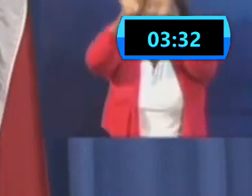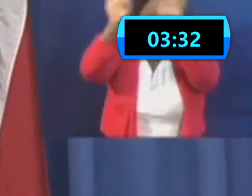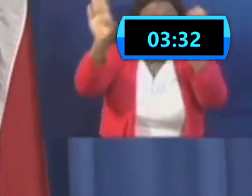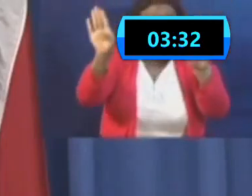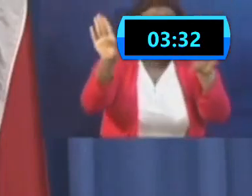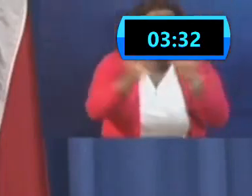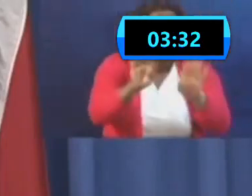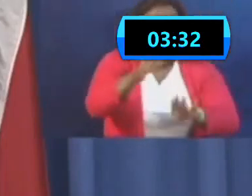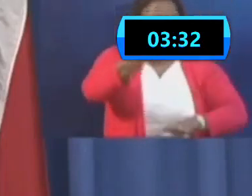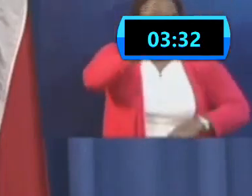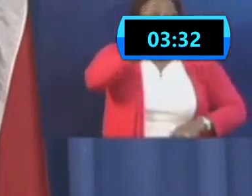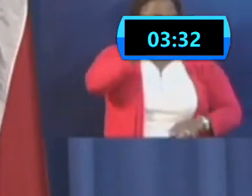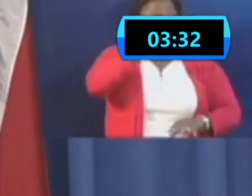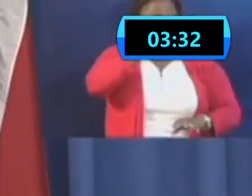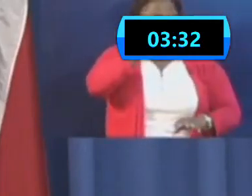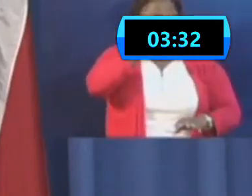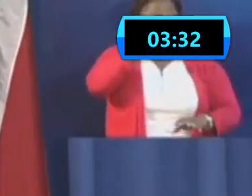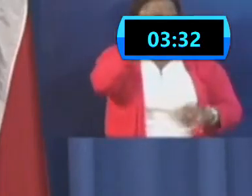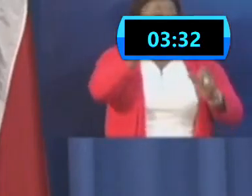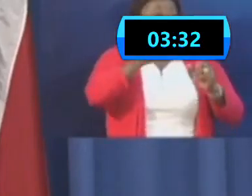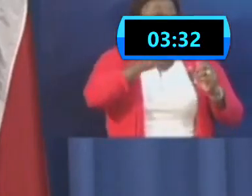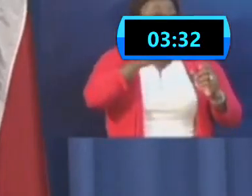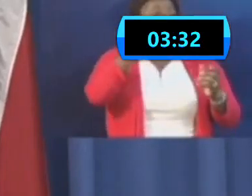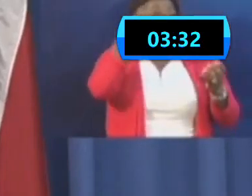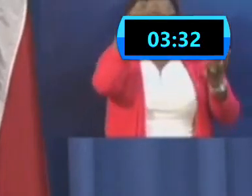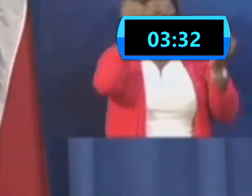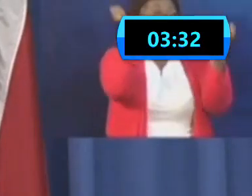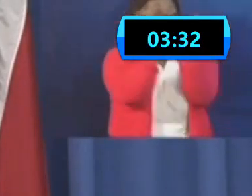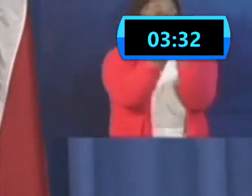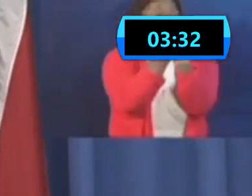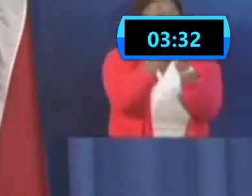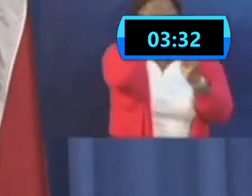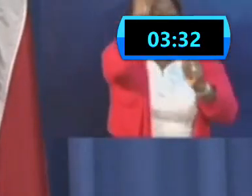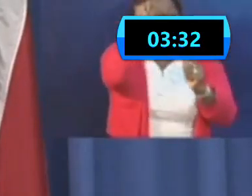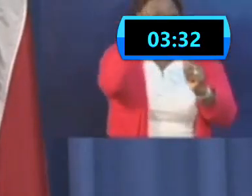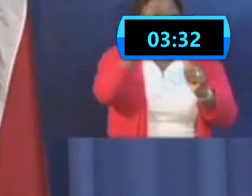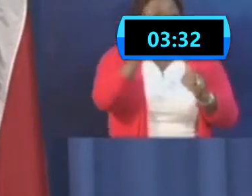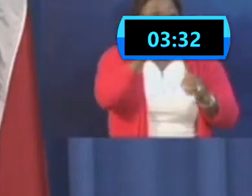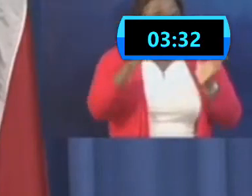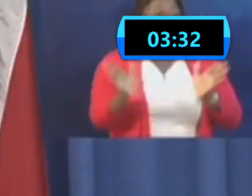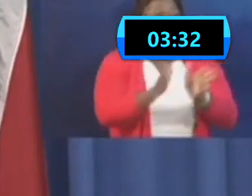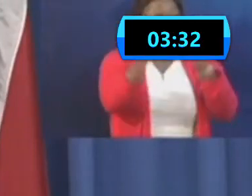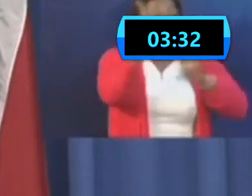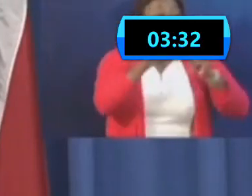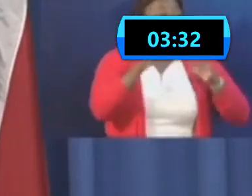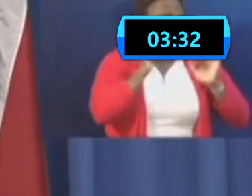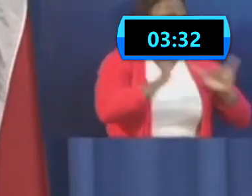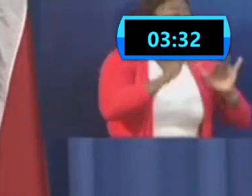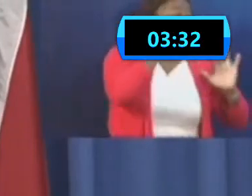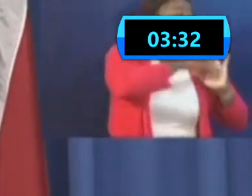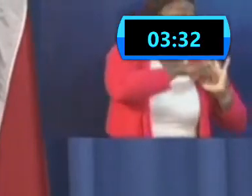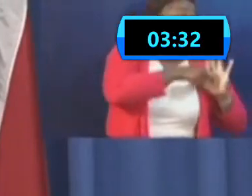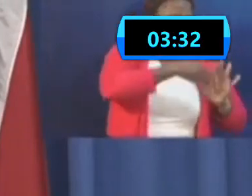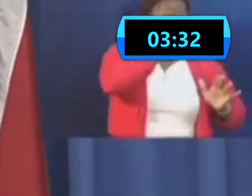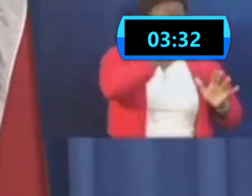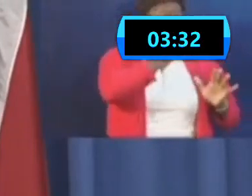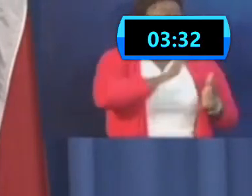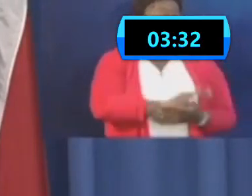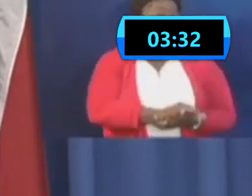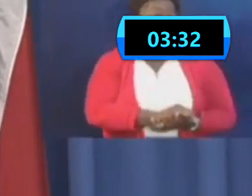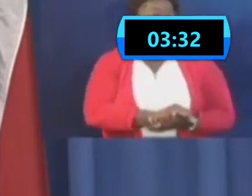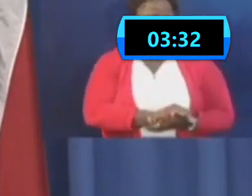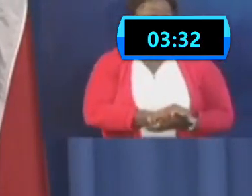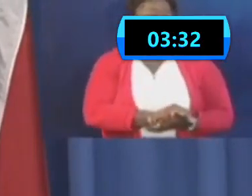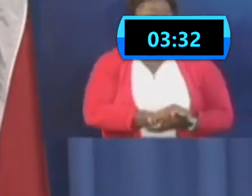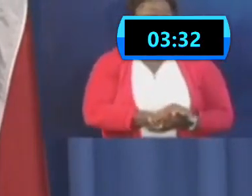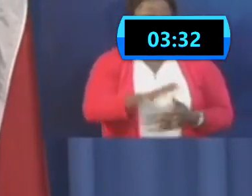for eating or betting on it if they're going to have that encouraged in their premises. Certainly if there's activity in the bar, but even the